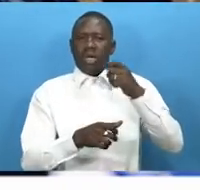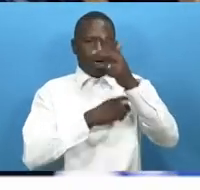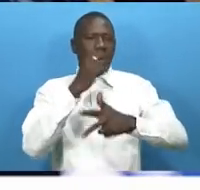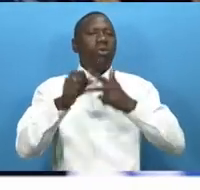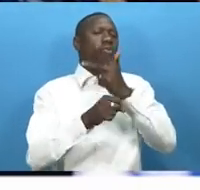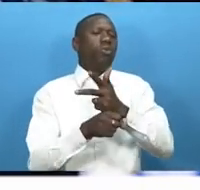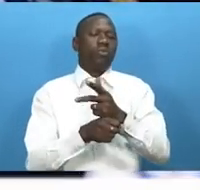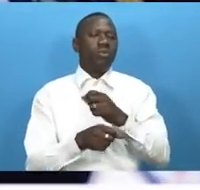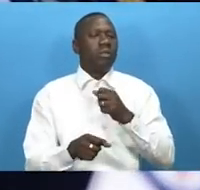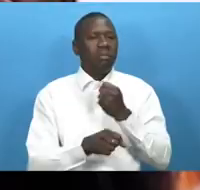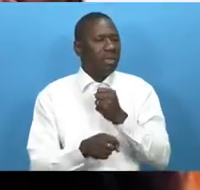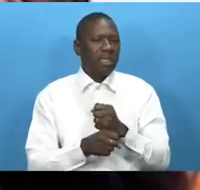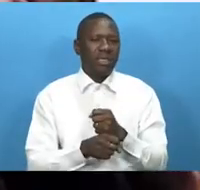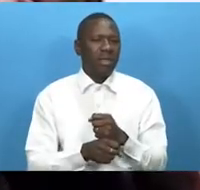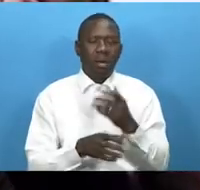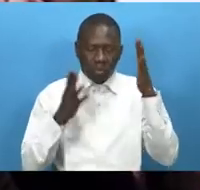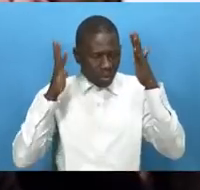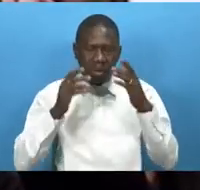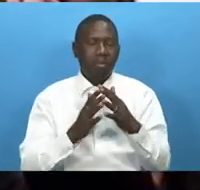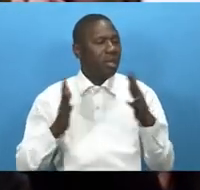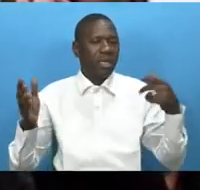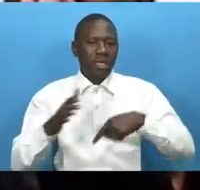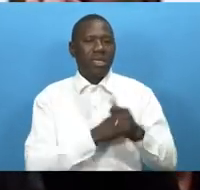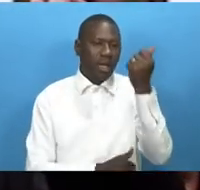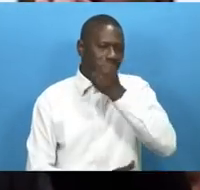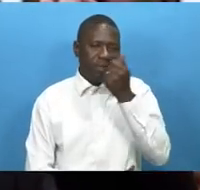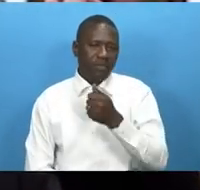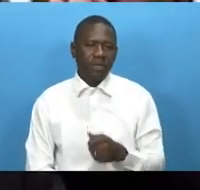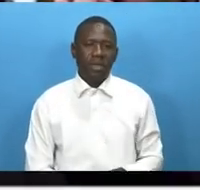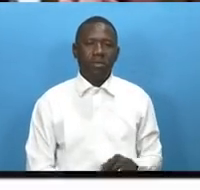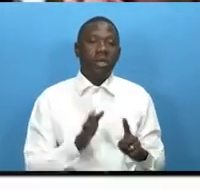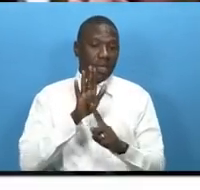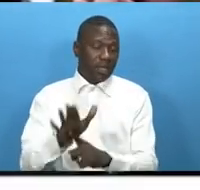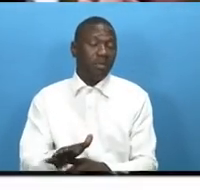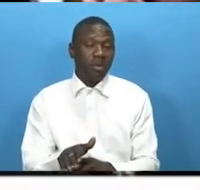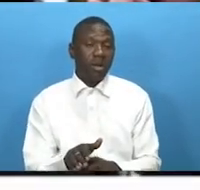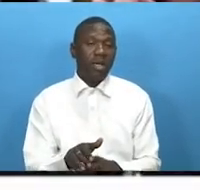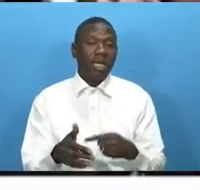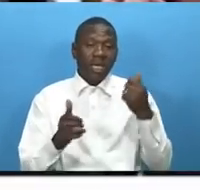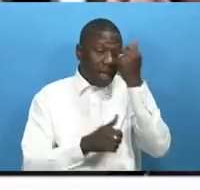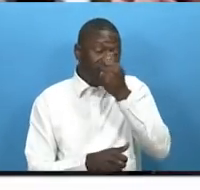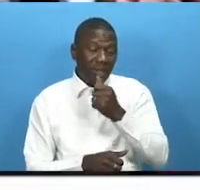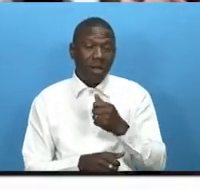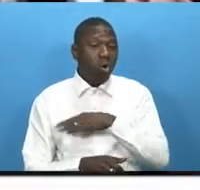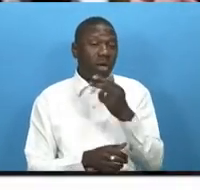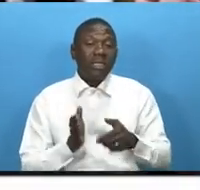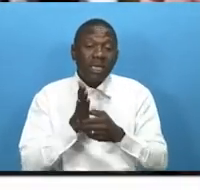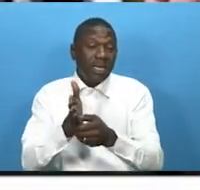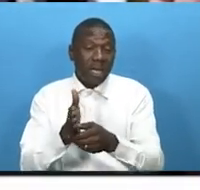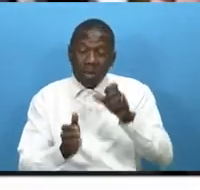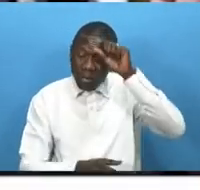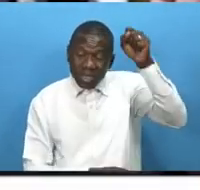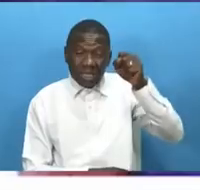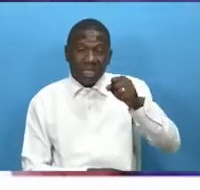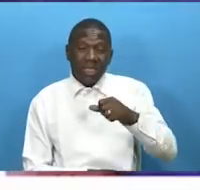detrimental to Africa. Africa is known for some of its leaders whose appetite for power grew rapidly as days to their tenure